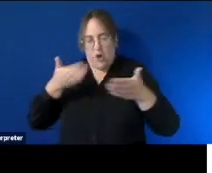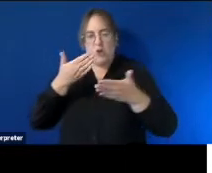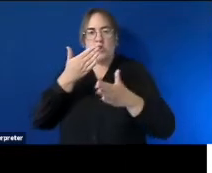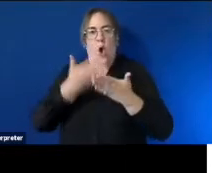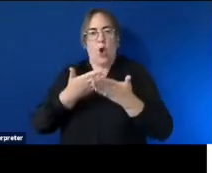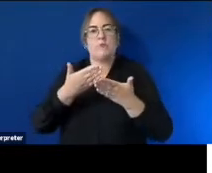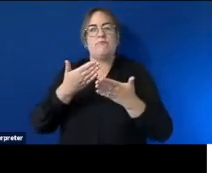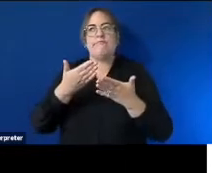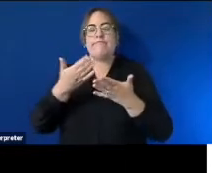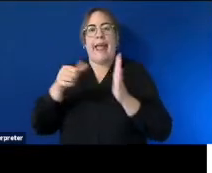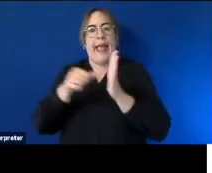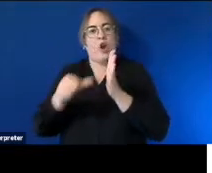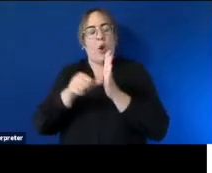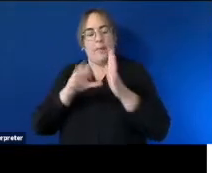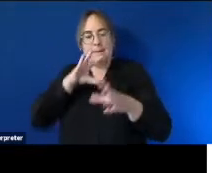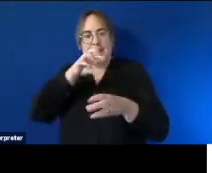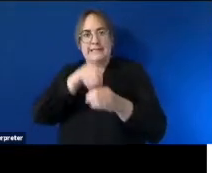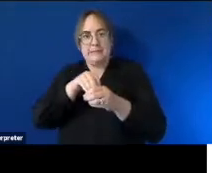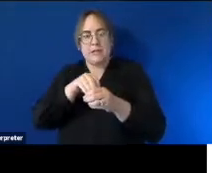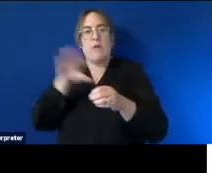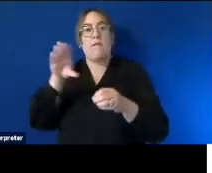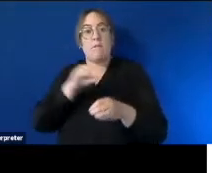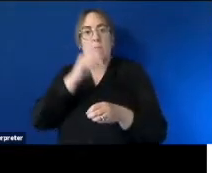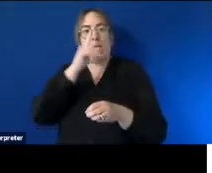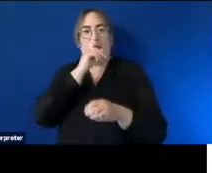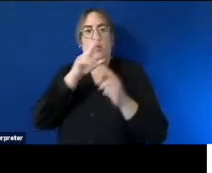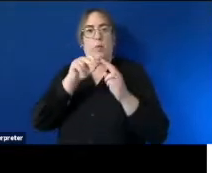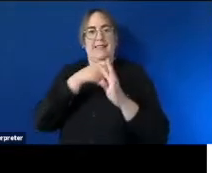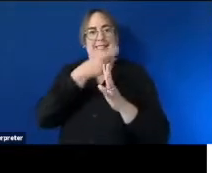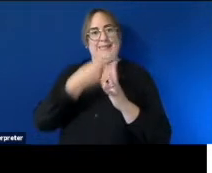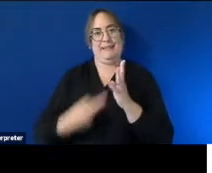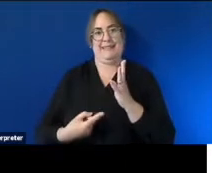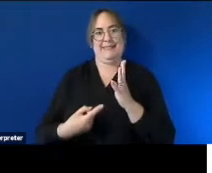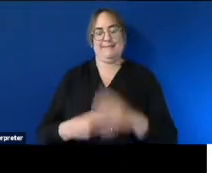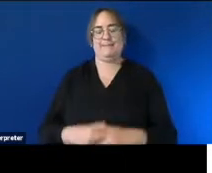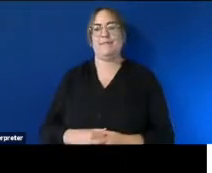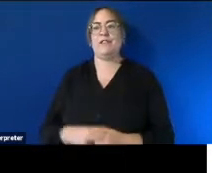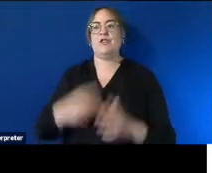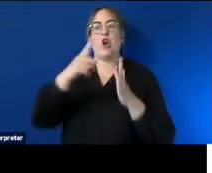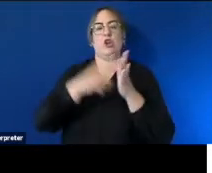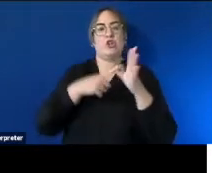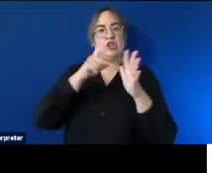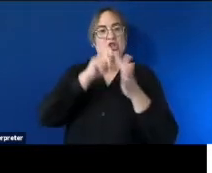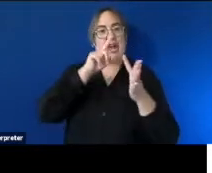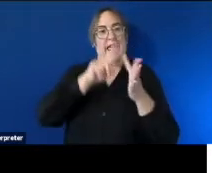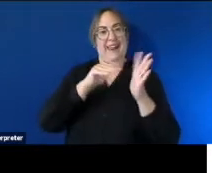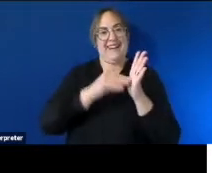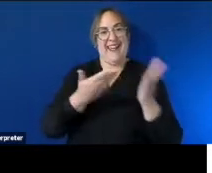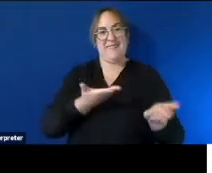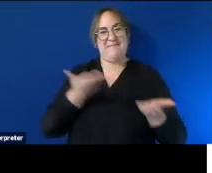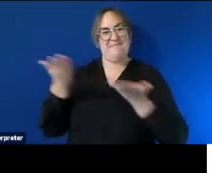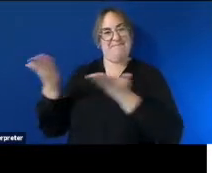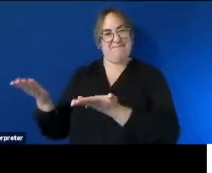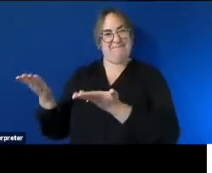disability in darabin so i'd like to introduce you now to jade and she will in turn introduce the panel over to you jade